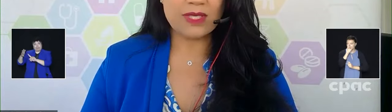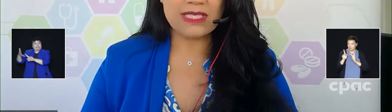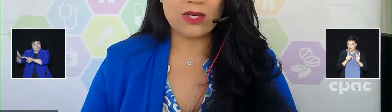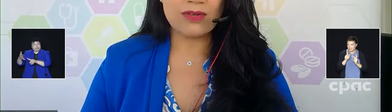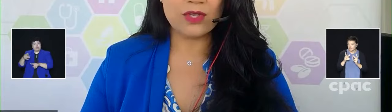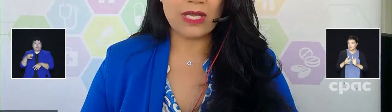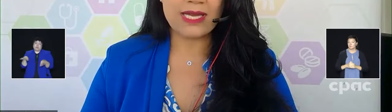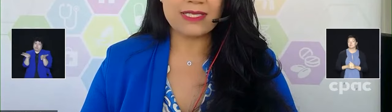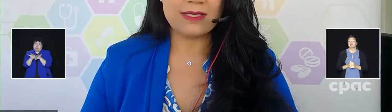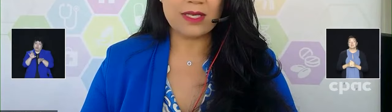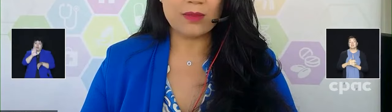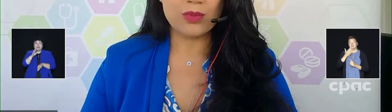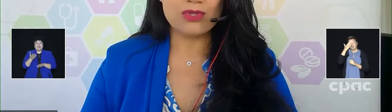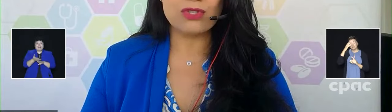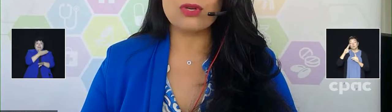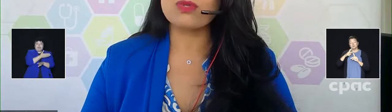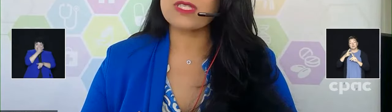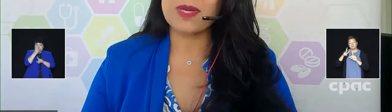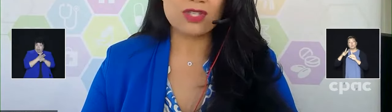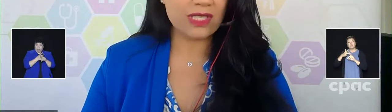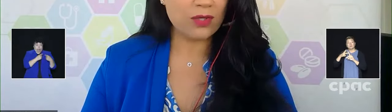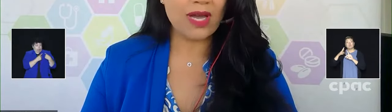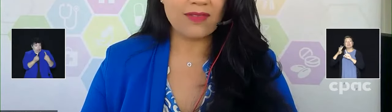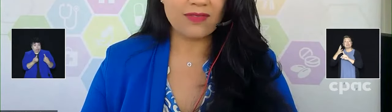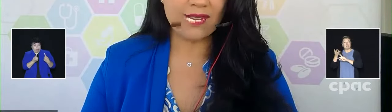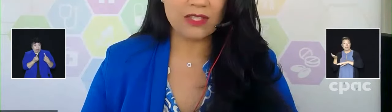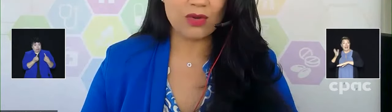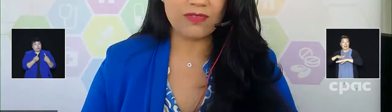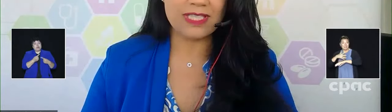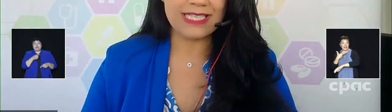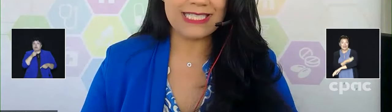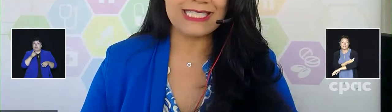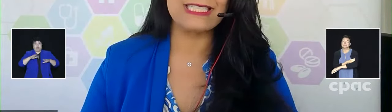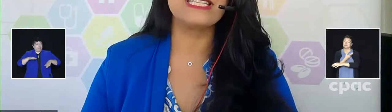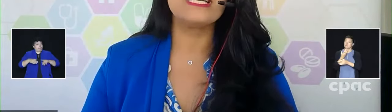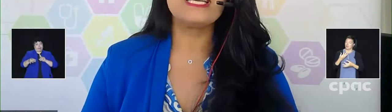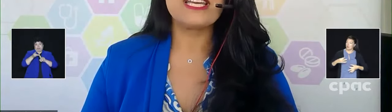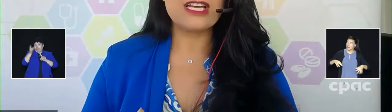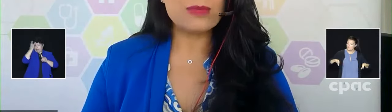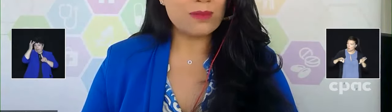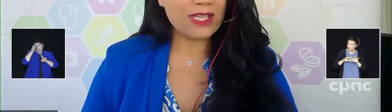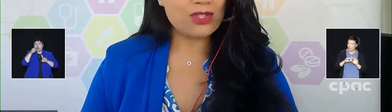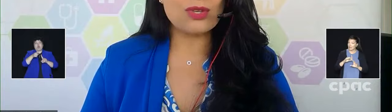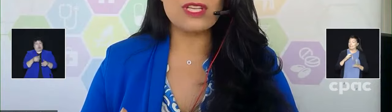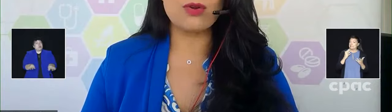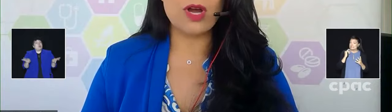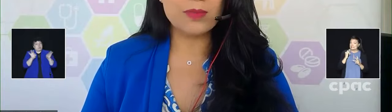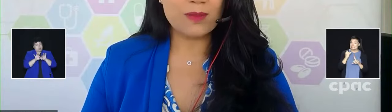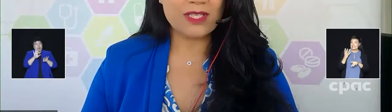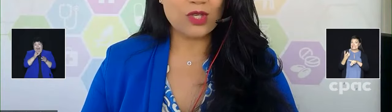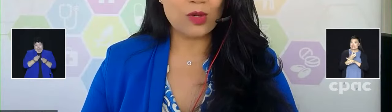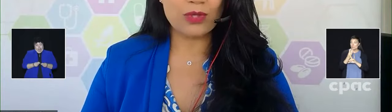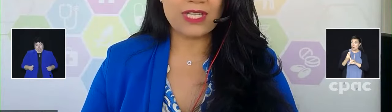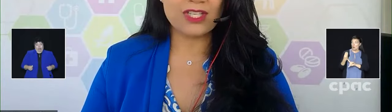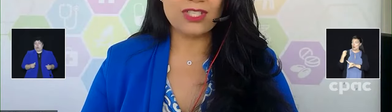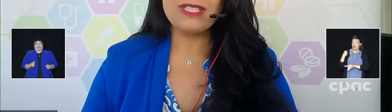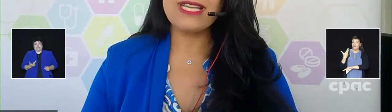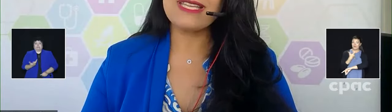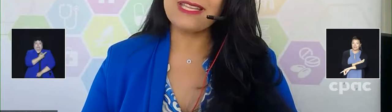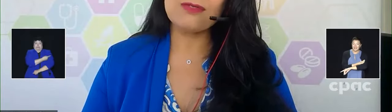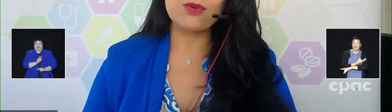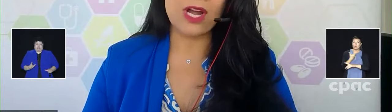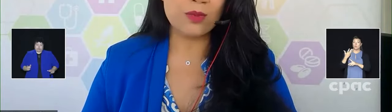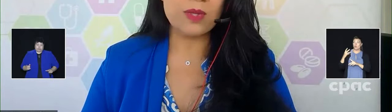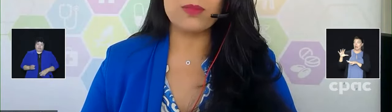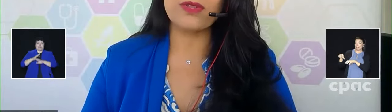more than six months out of your last booster dose, especially if you haven't had COVID-19 to make sure that you're optimizing your protection